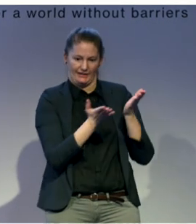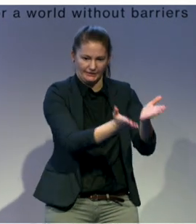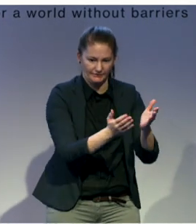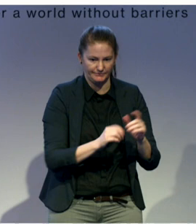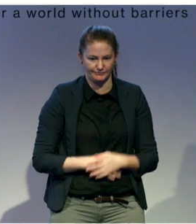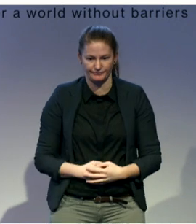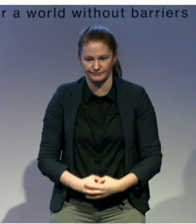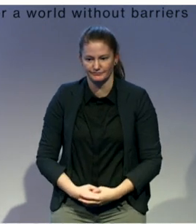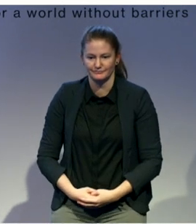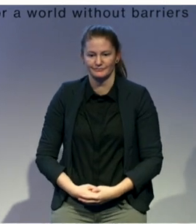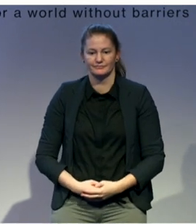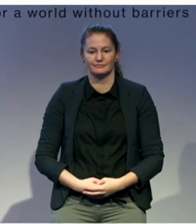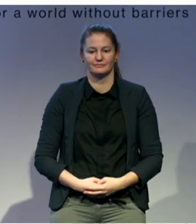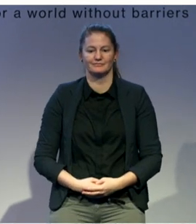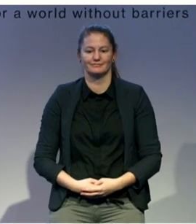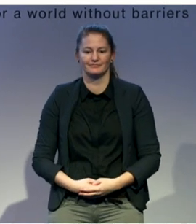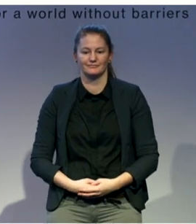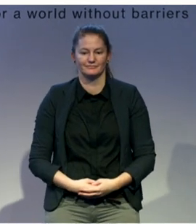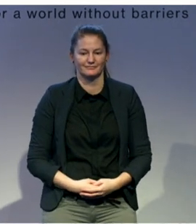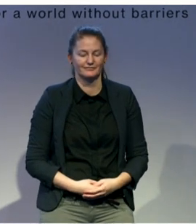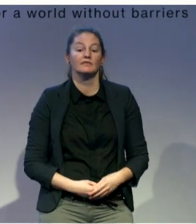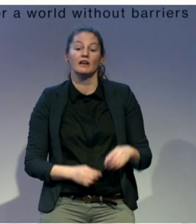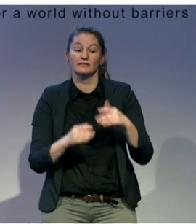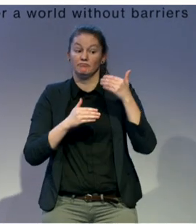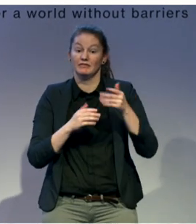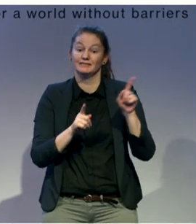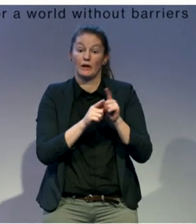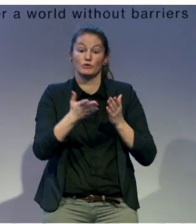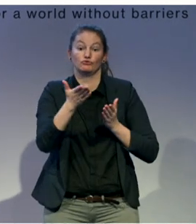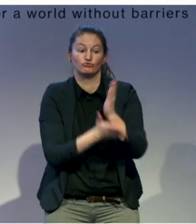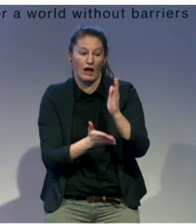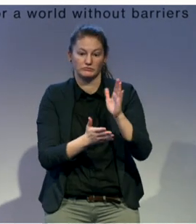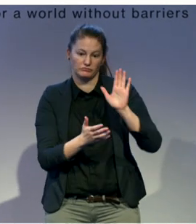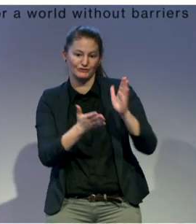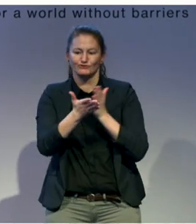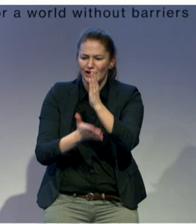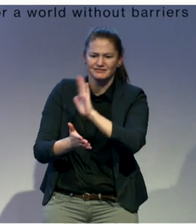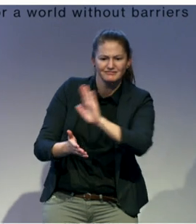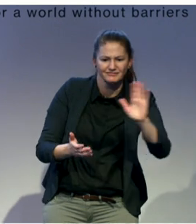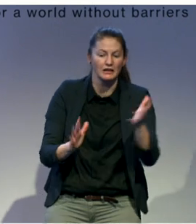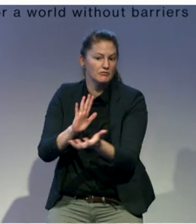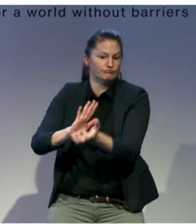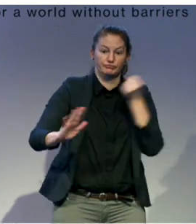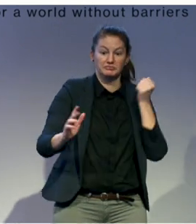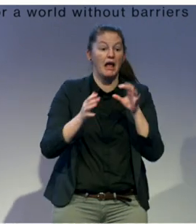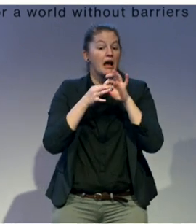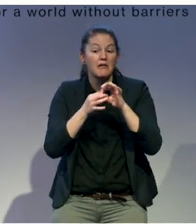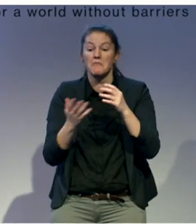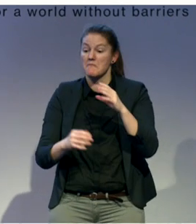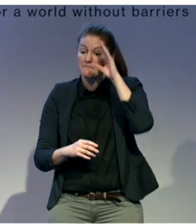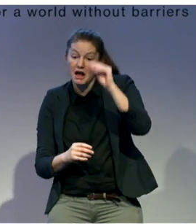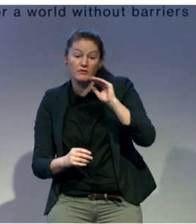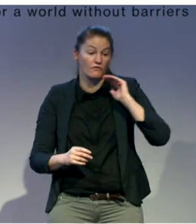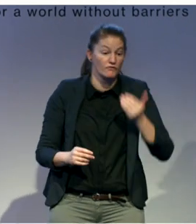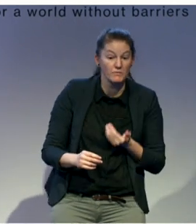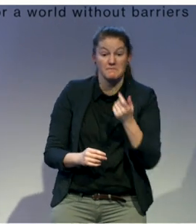disenfranchisement, depending on economic status, gender, local culture, and the